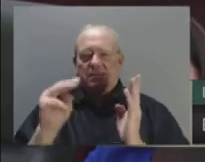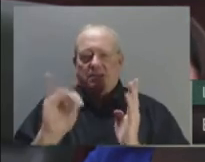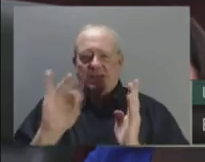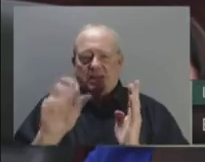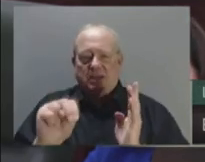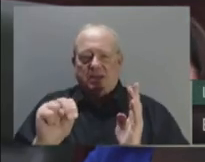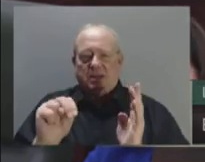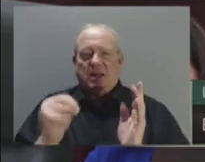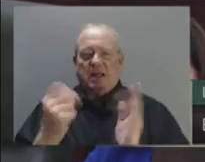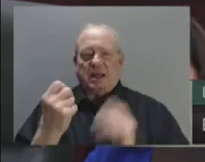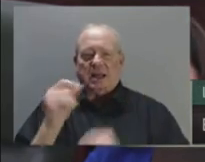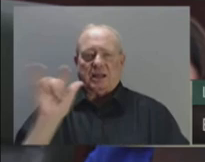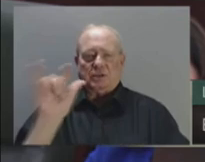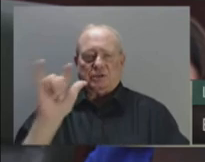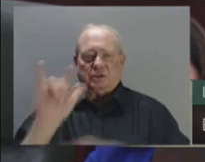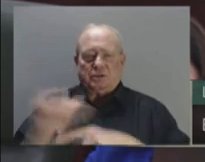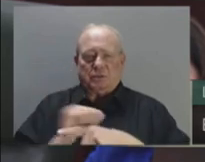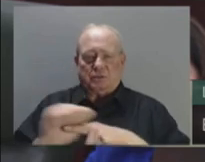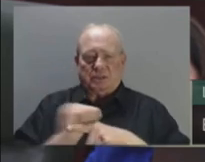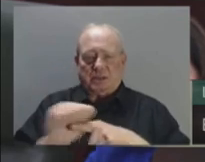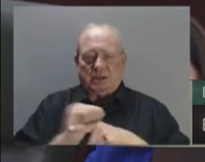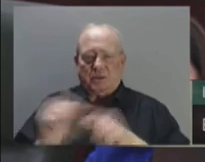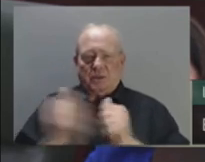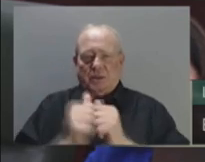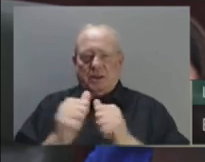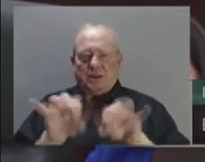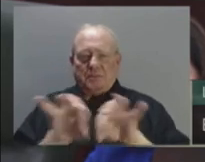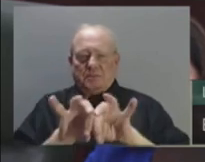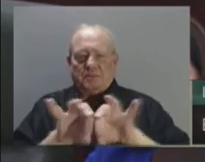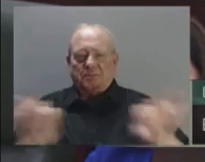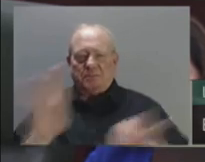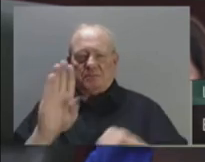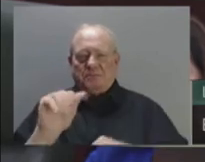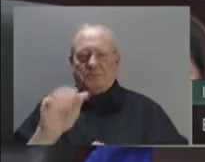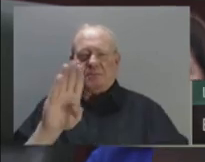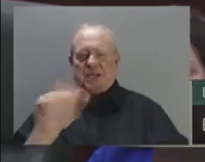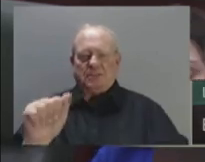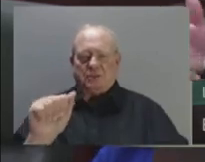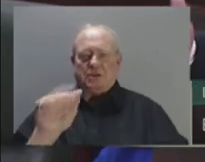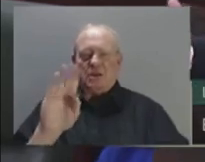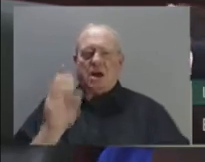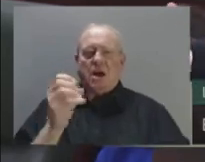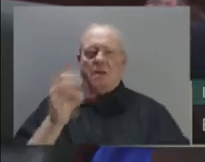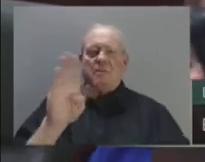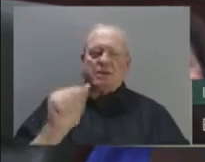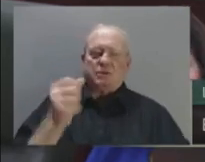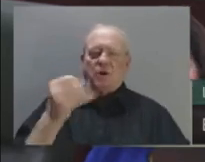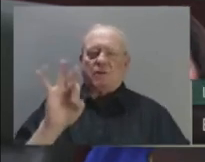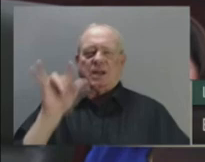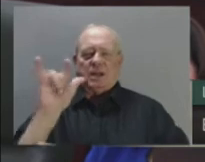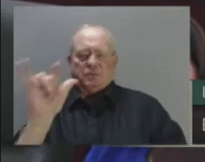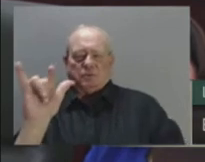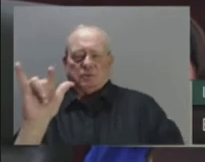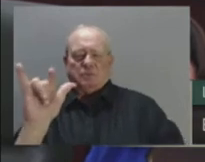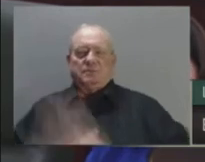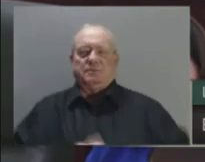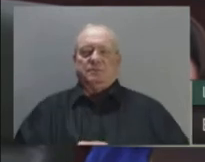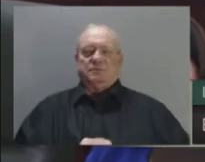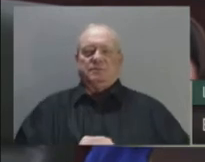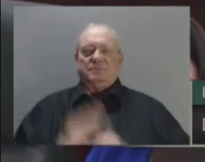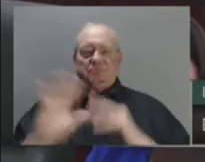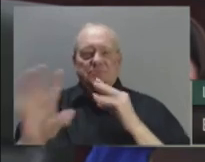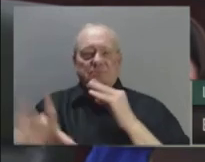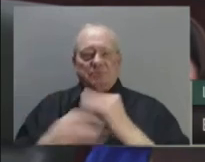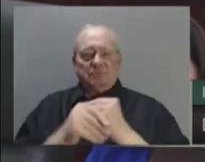Over $180 million is earmarked for upgrading or expanding facilities around the province, including a new school of business building at